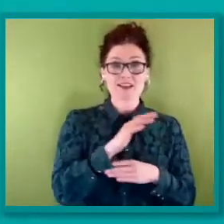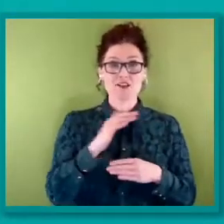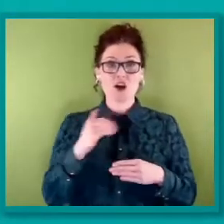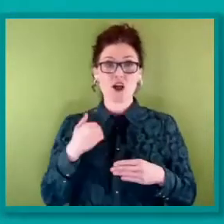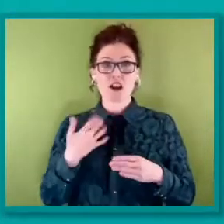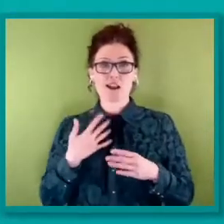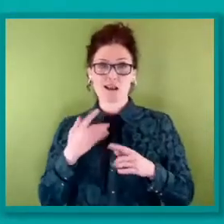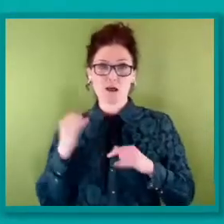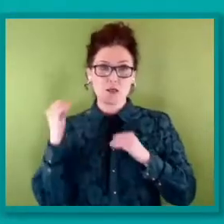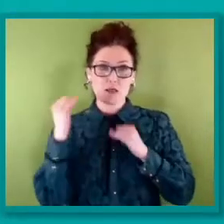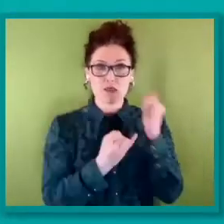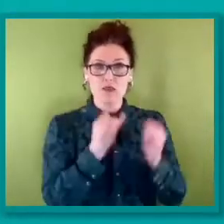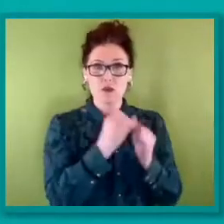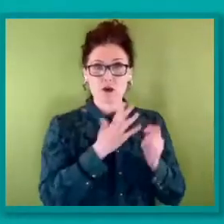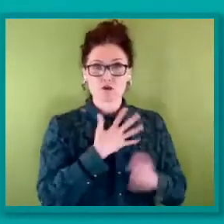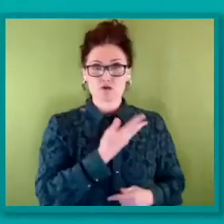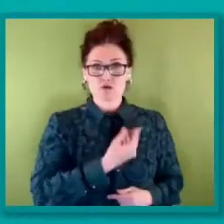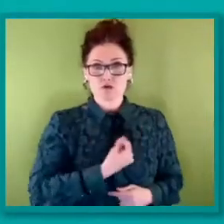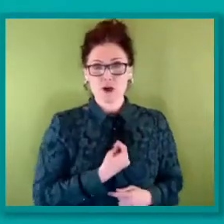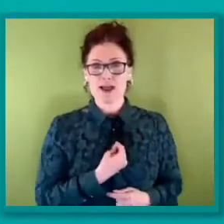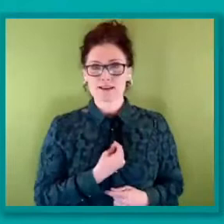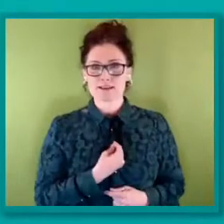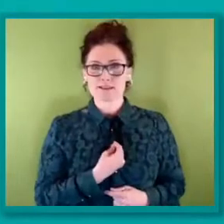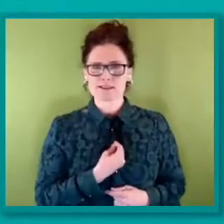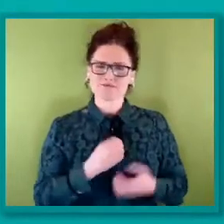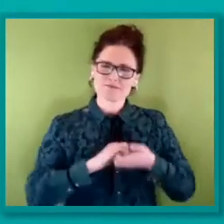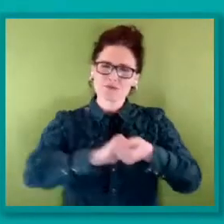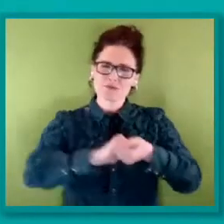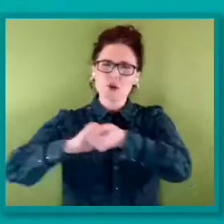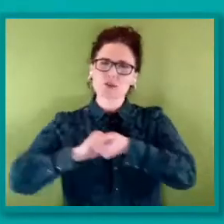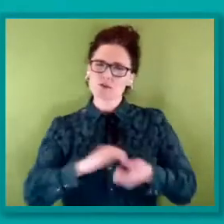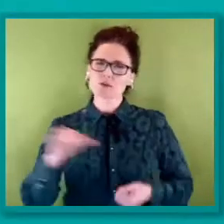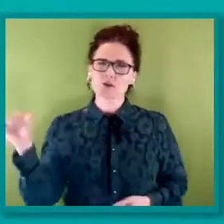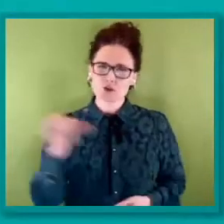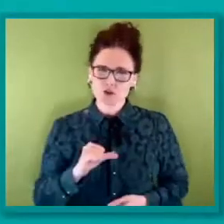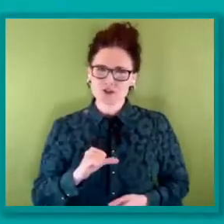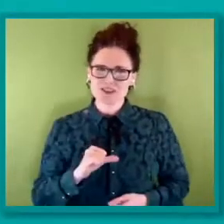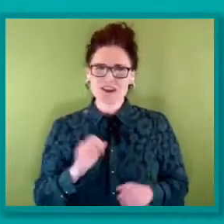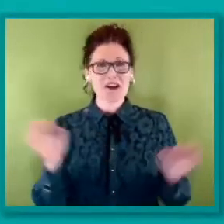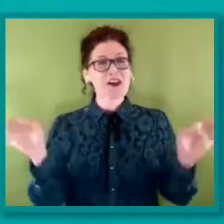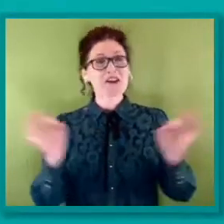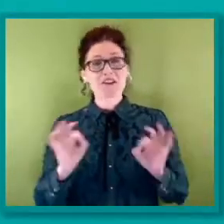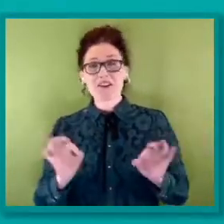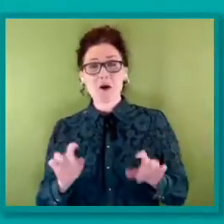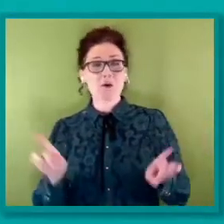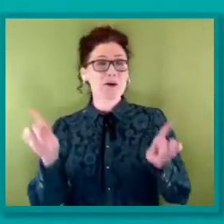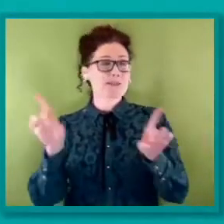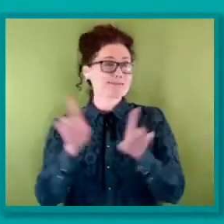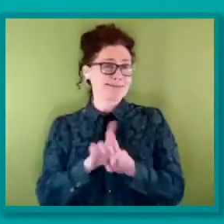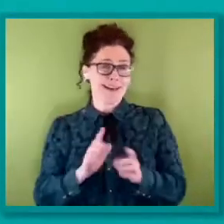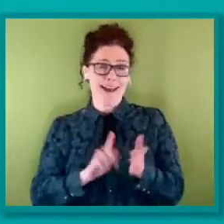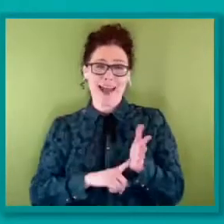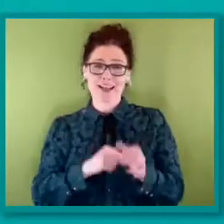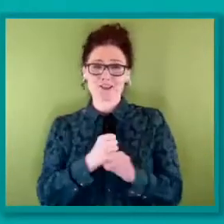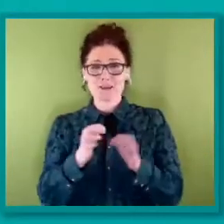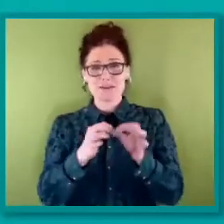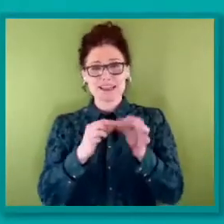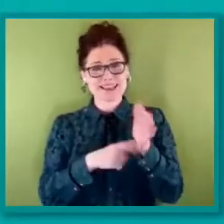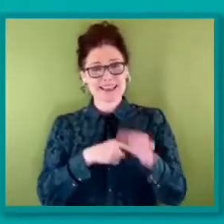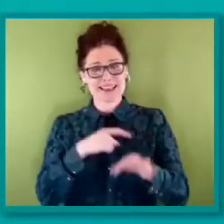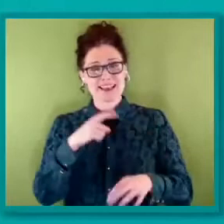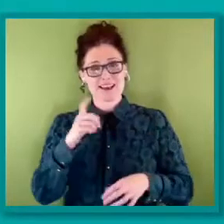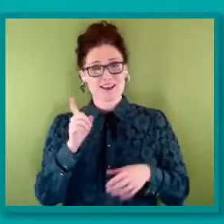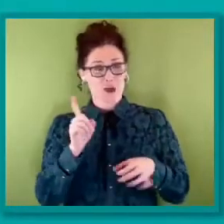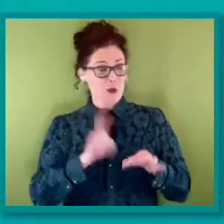organizing. Nobody does organizing. organizing and mobilizing like LGBTQ folk in trade unions. We are out there, we are in our